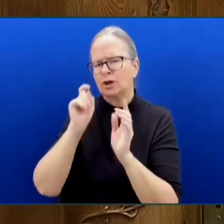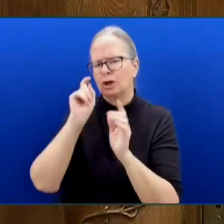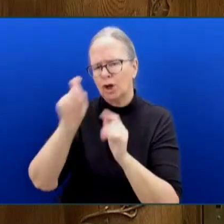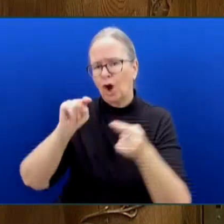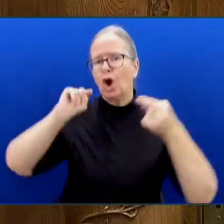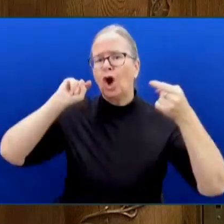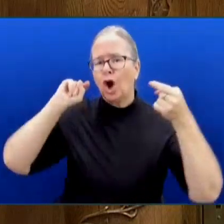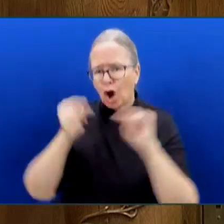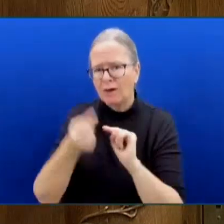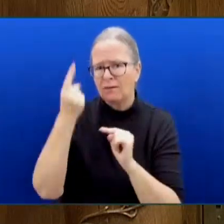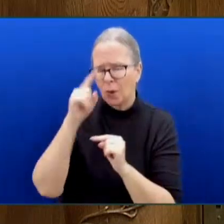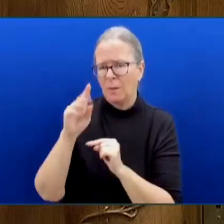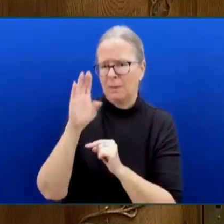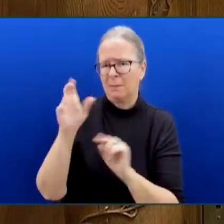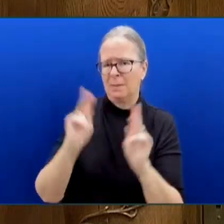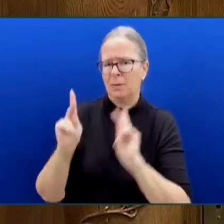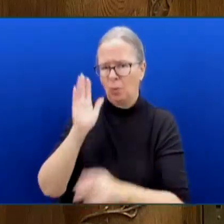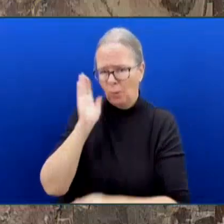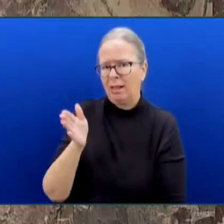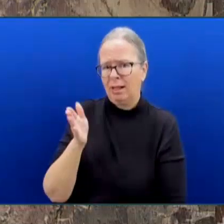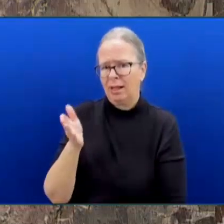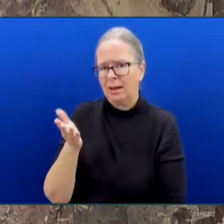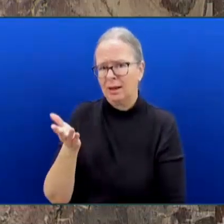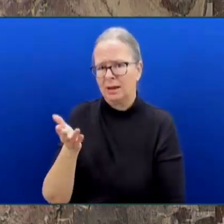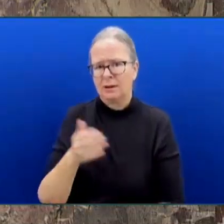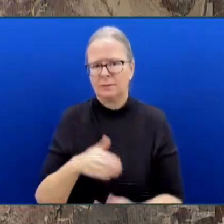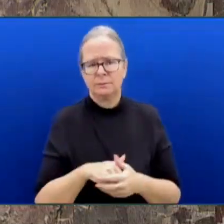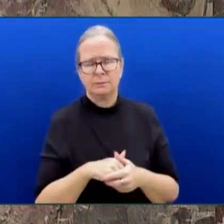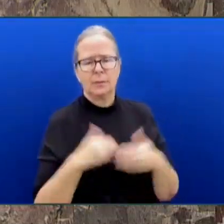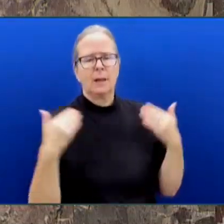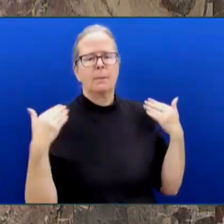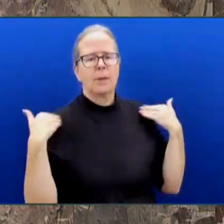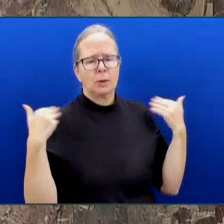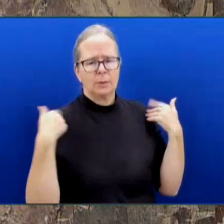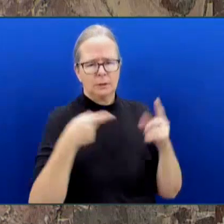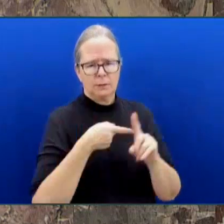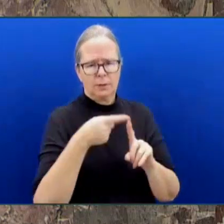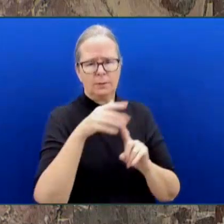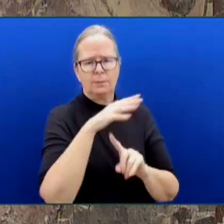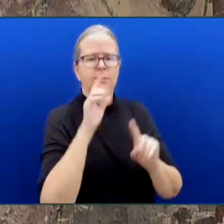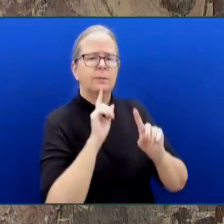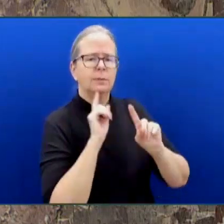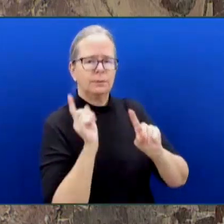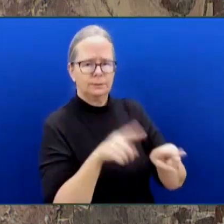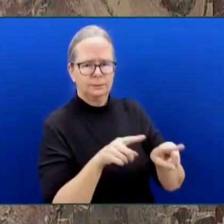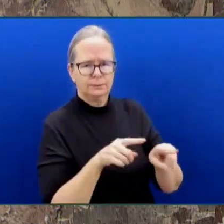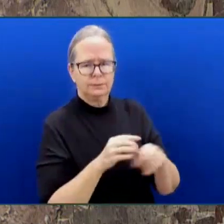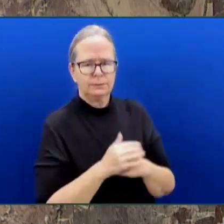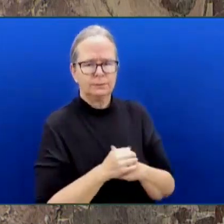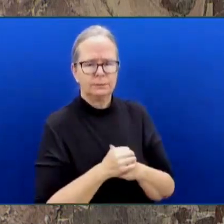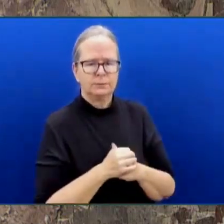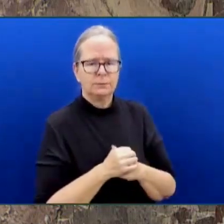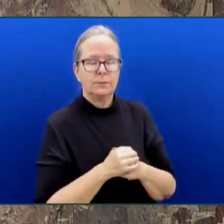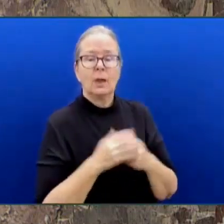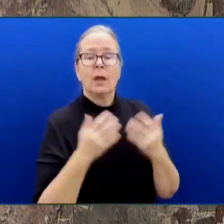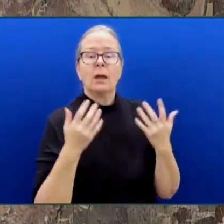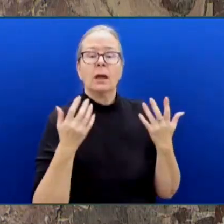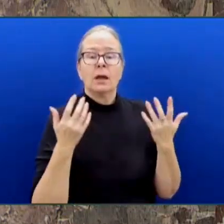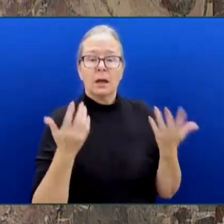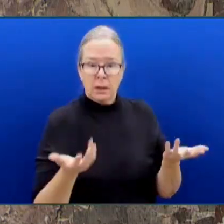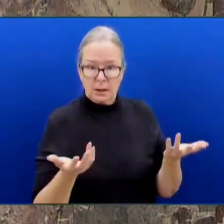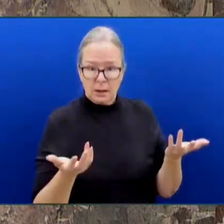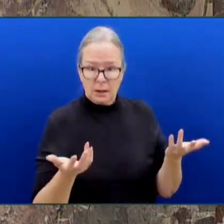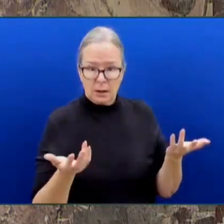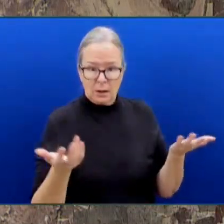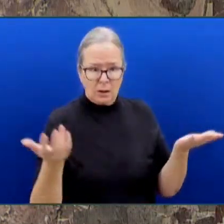Thank you very much, Mr. Speaker. The truth about devastating impacts to BC is this. In